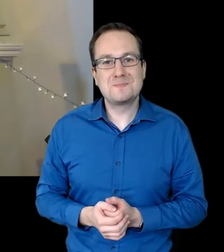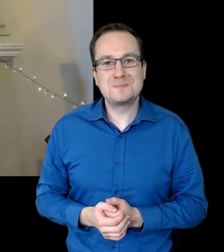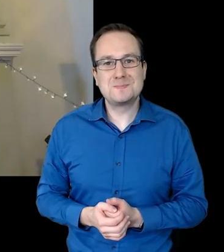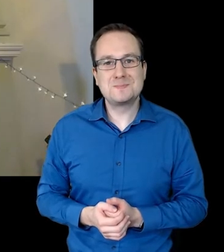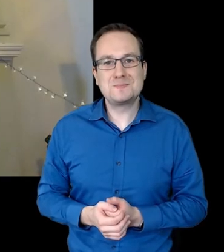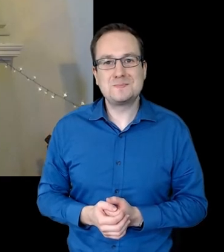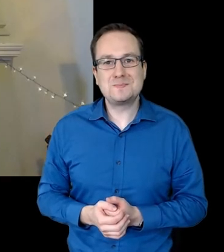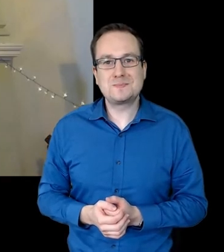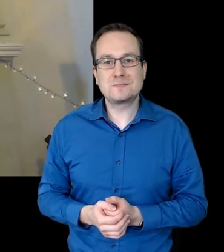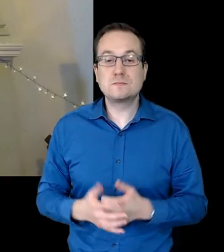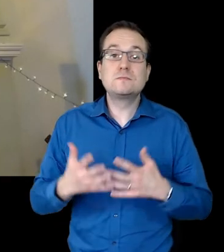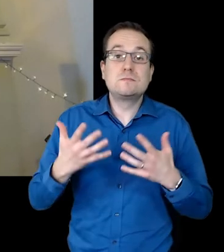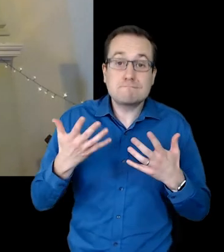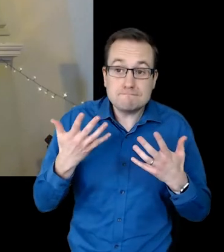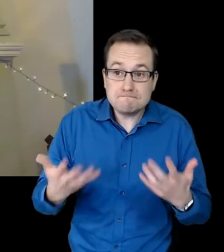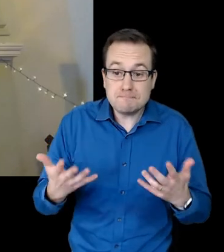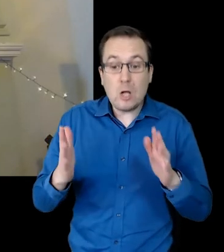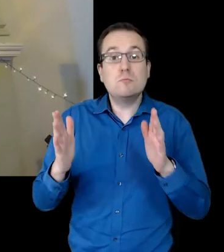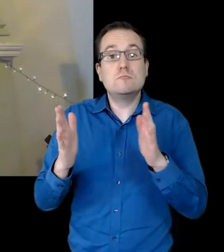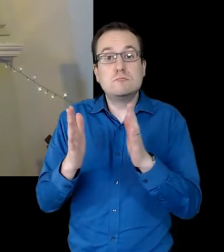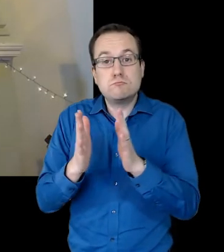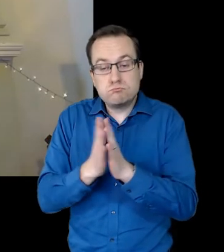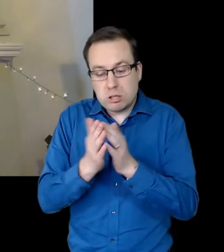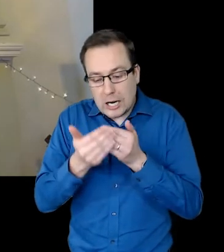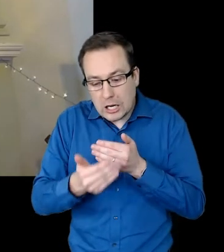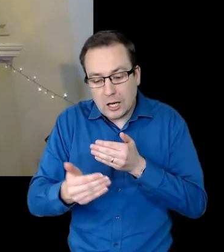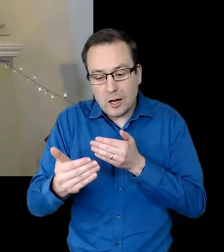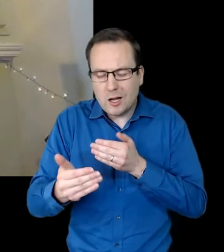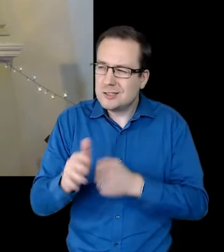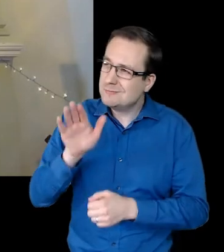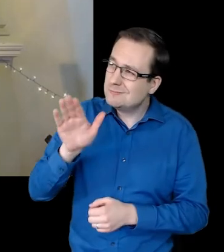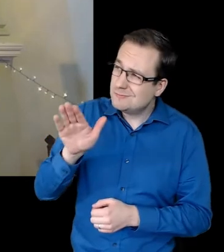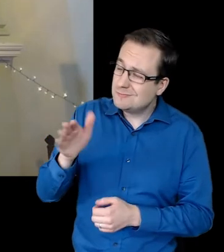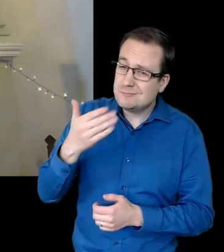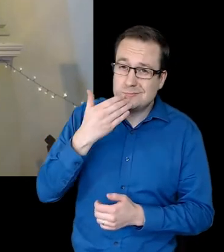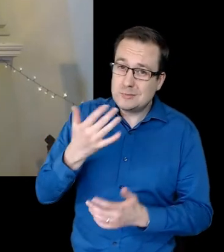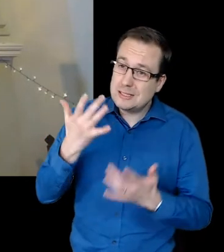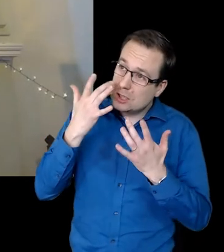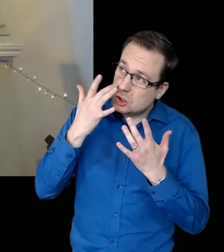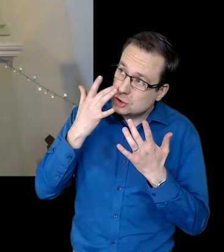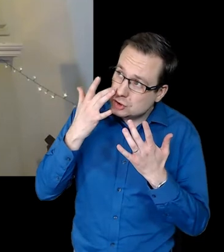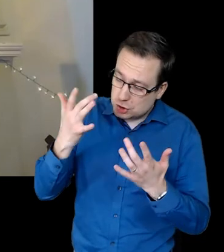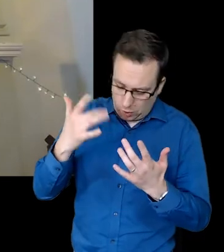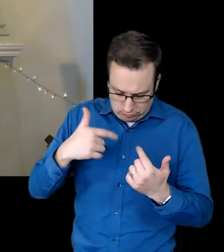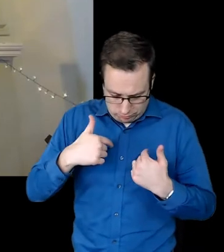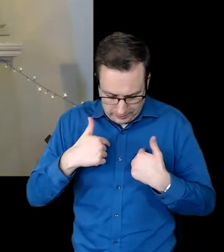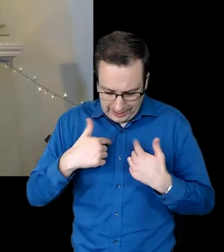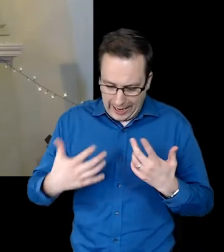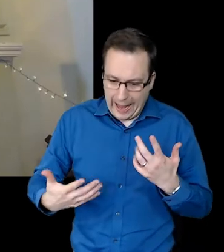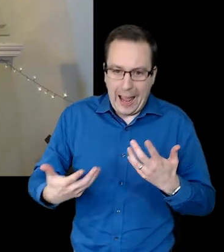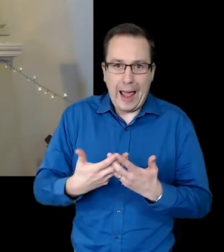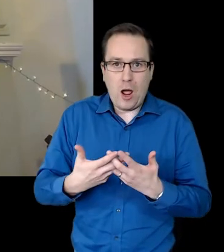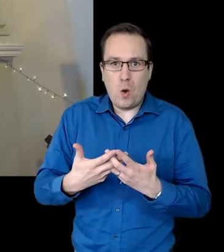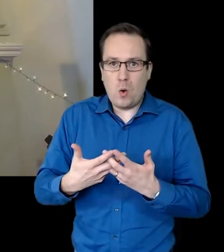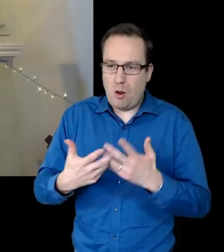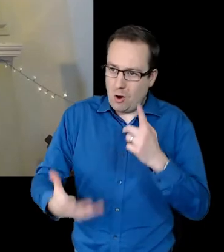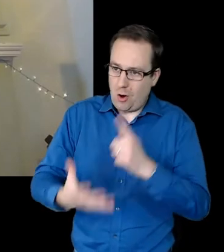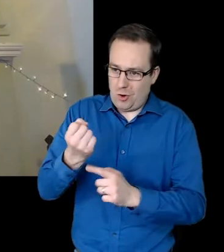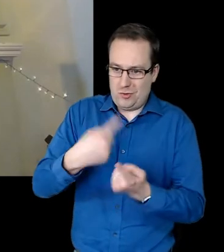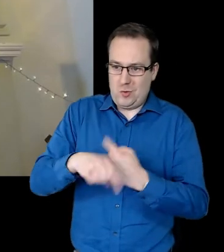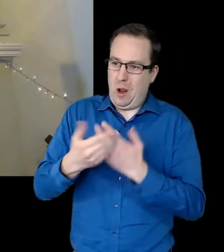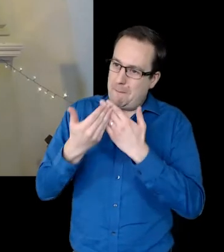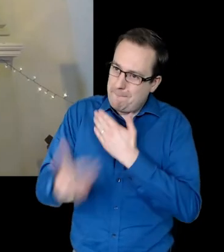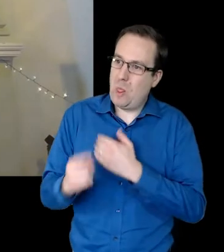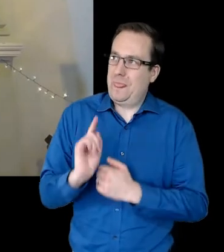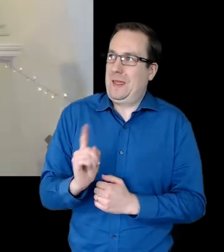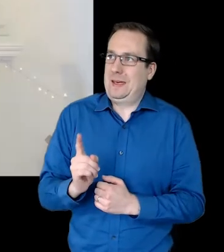As we move into our time of prayer now, let's ask God to show us how we are more than conquerors through him